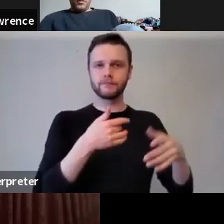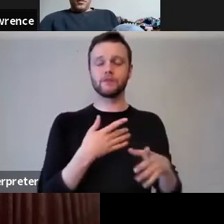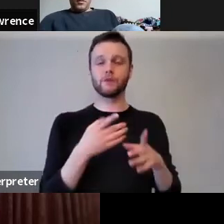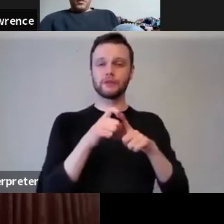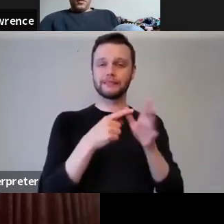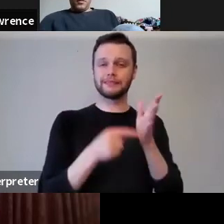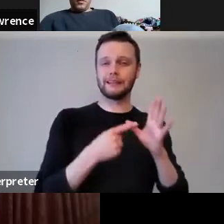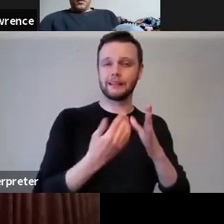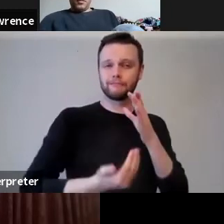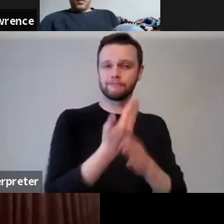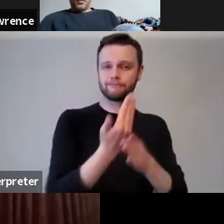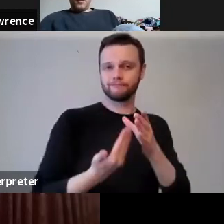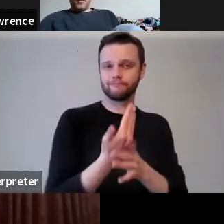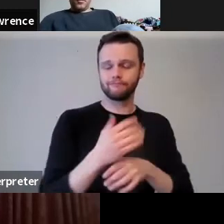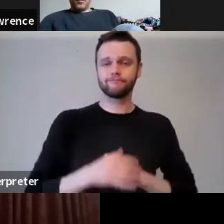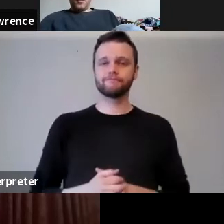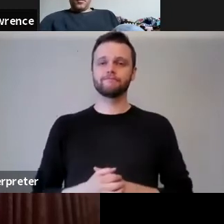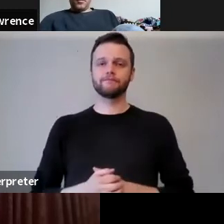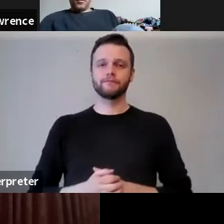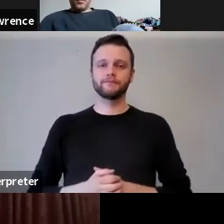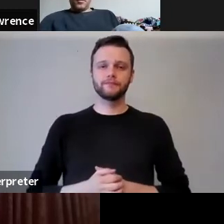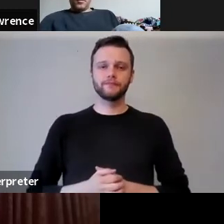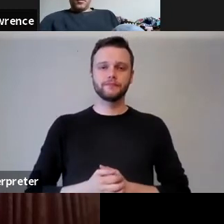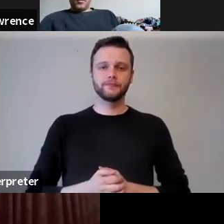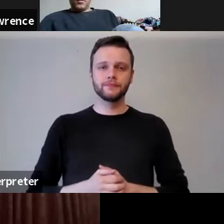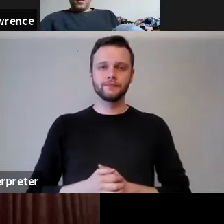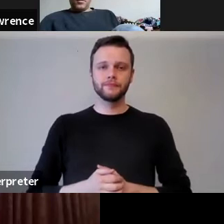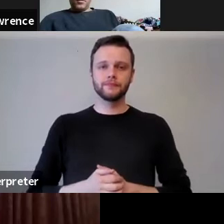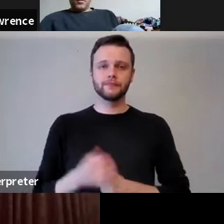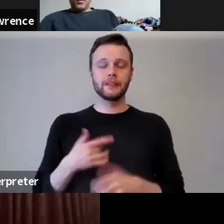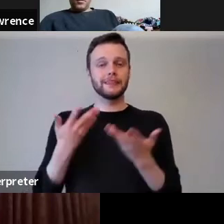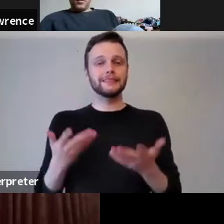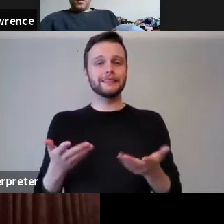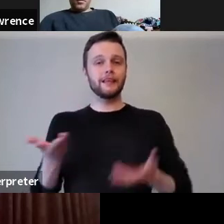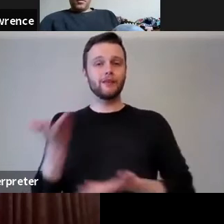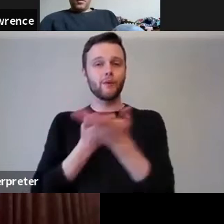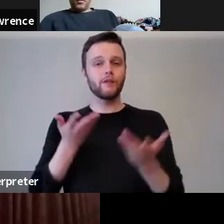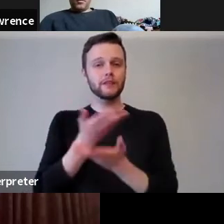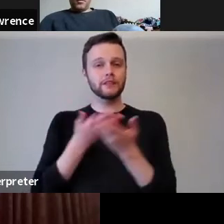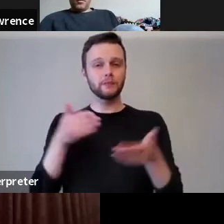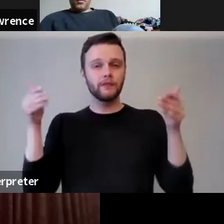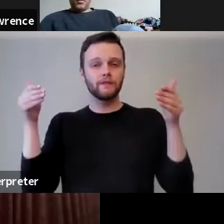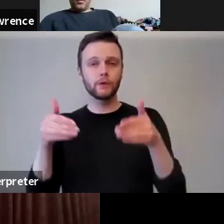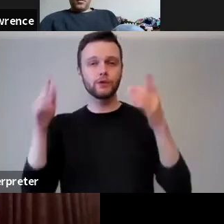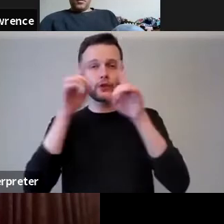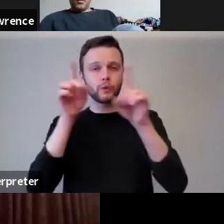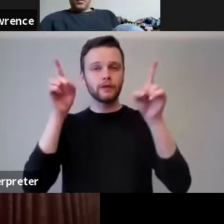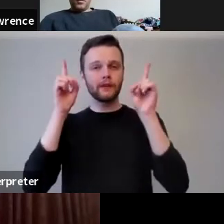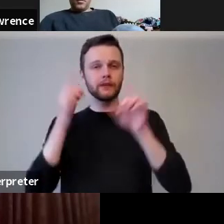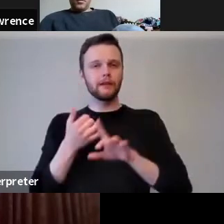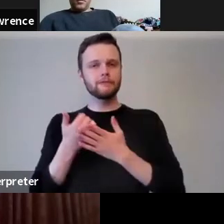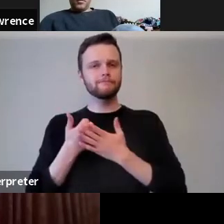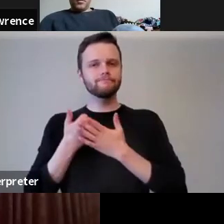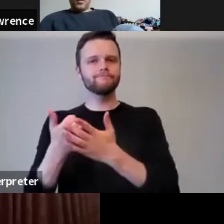part of the Edinburgh and South East Scotland city-region deal. Today's conversation focuses on how universities can help cities